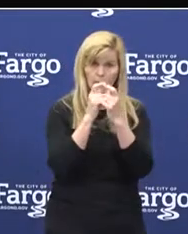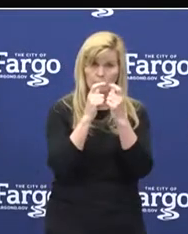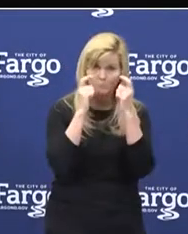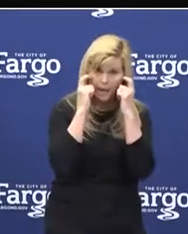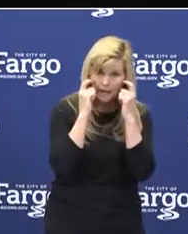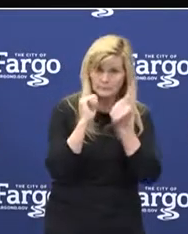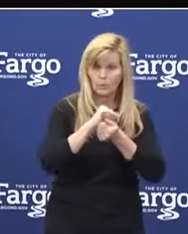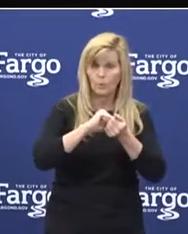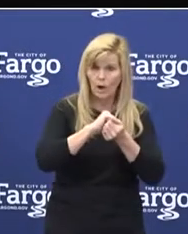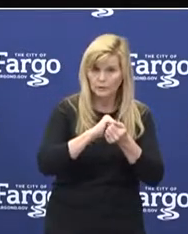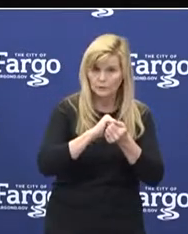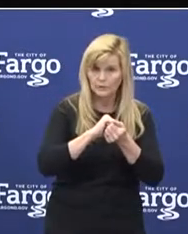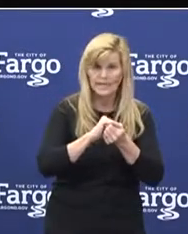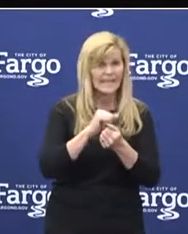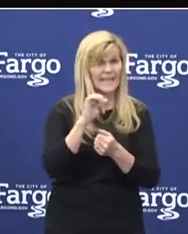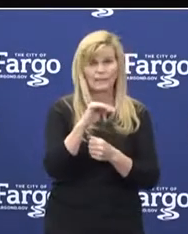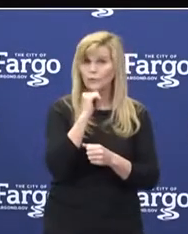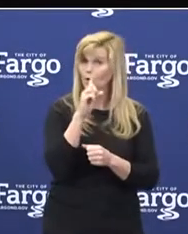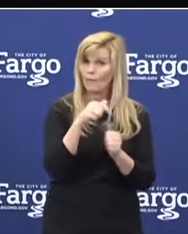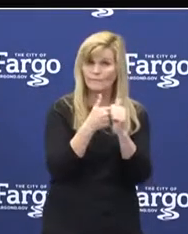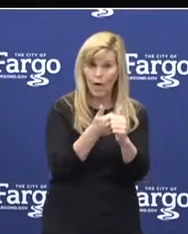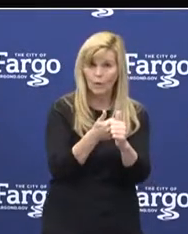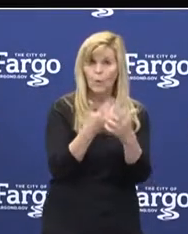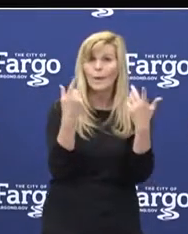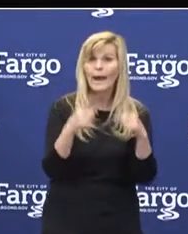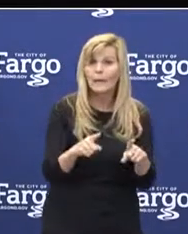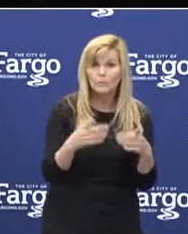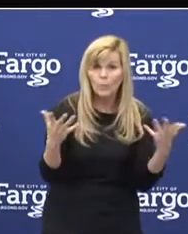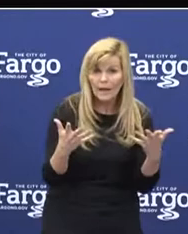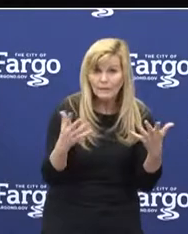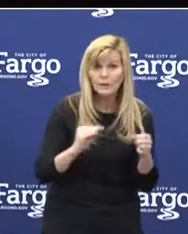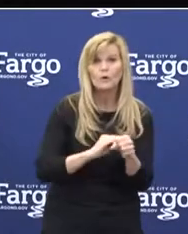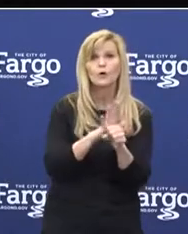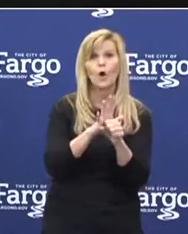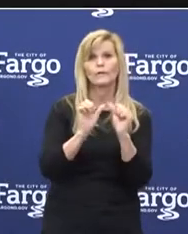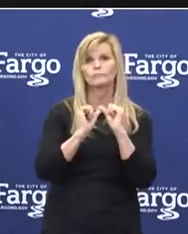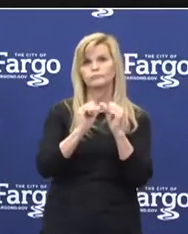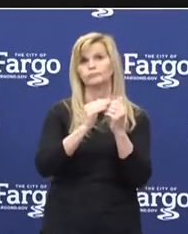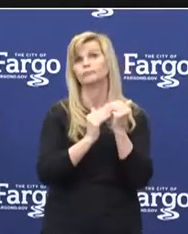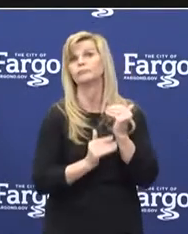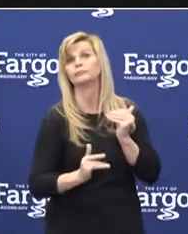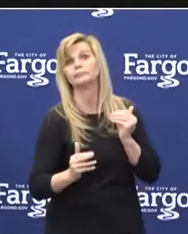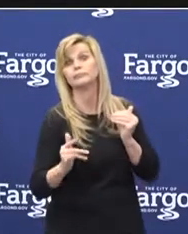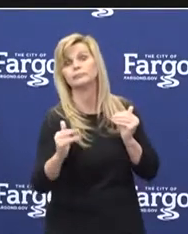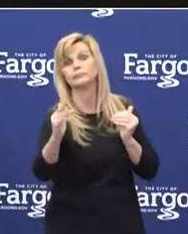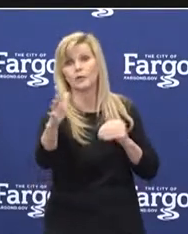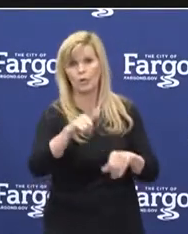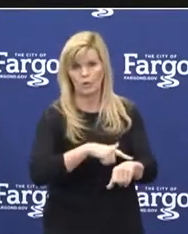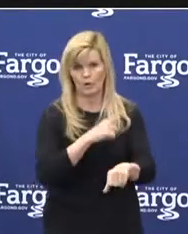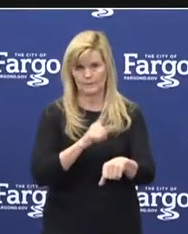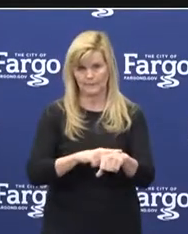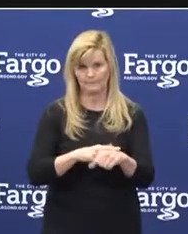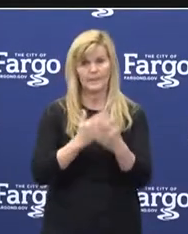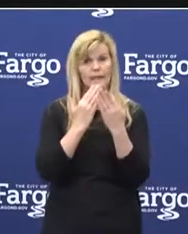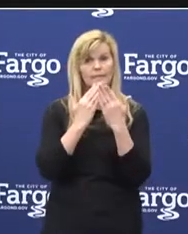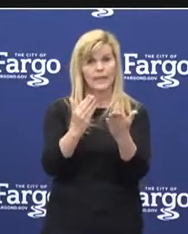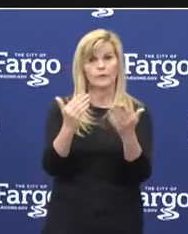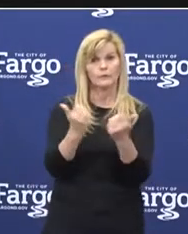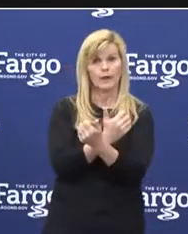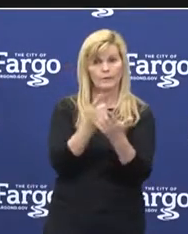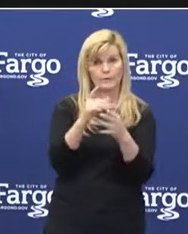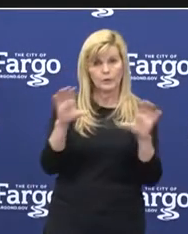For this virus is going to be with us for a very long time. Thank you all for your doing. And as everyone else has said,